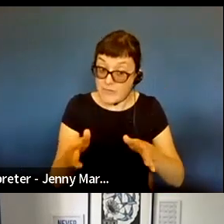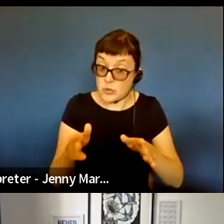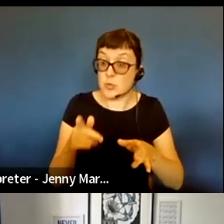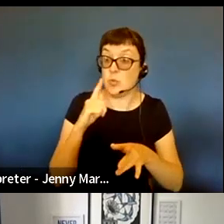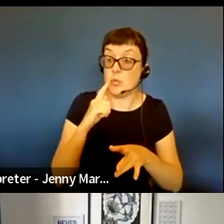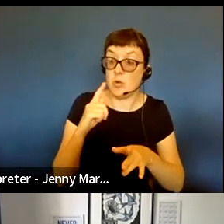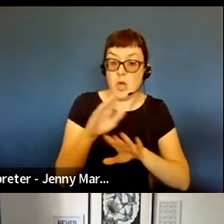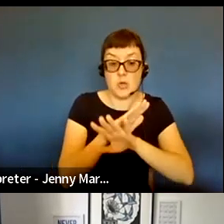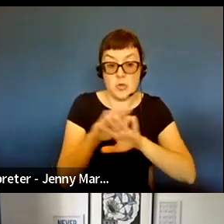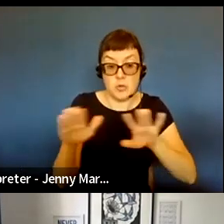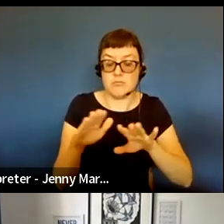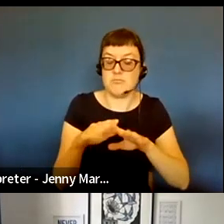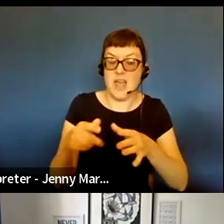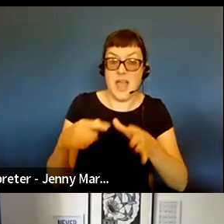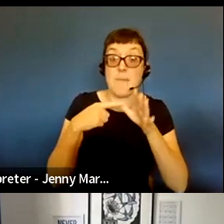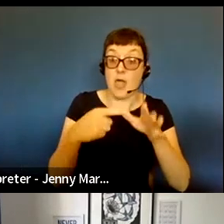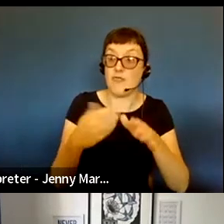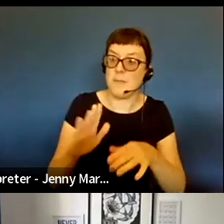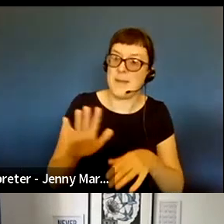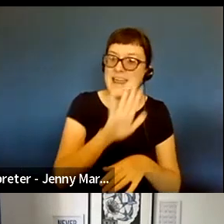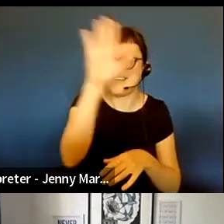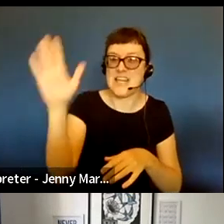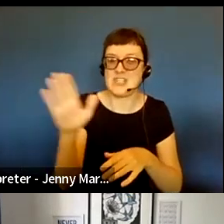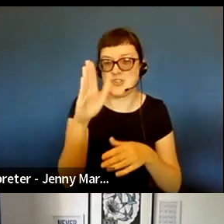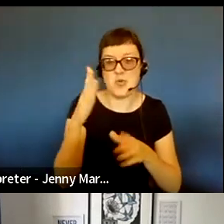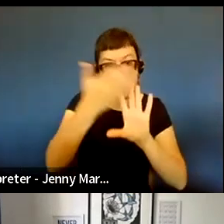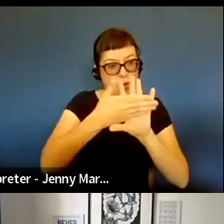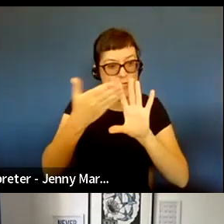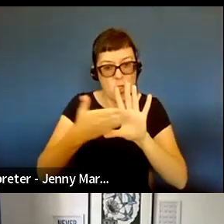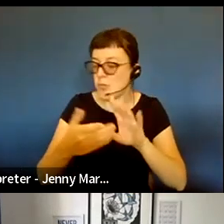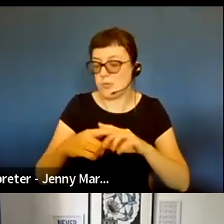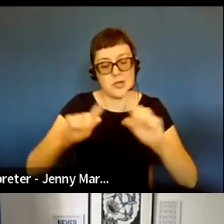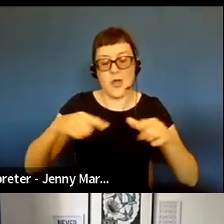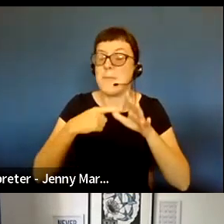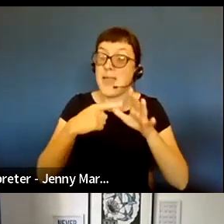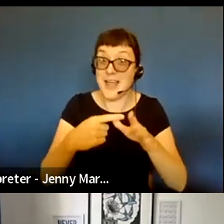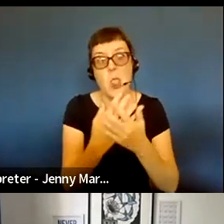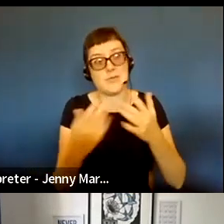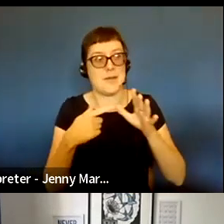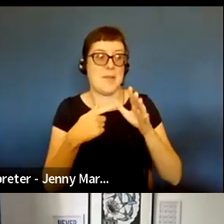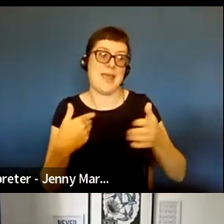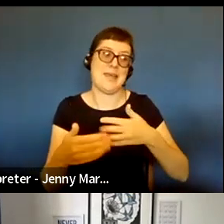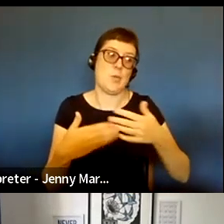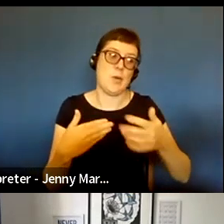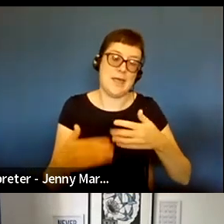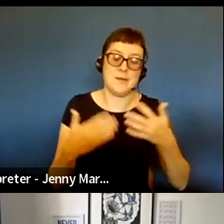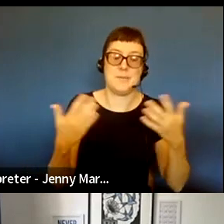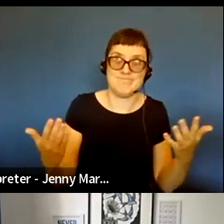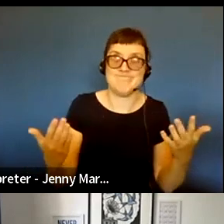applications from national portfolio organisations. Many of them still applied, but it was sort of clear.